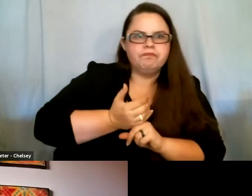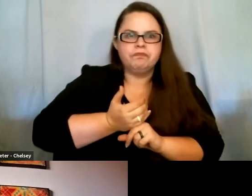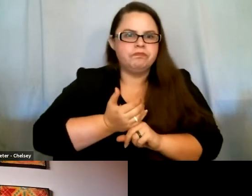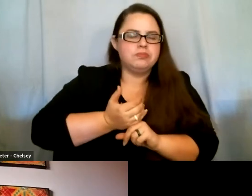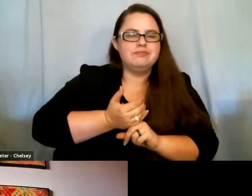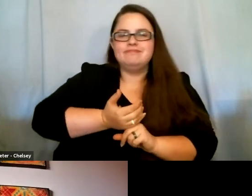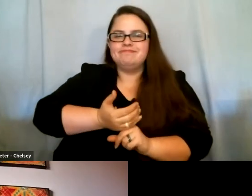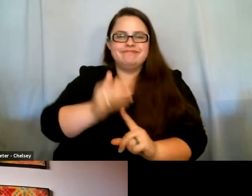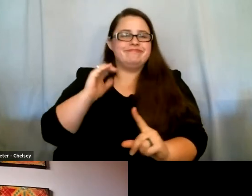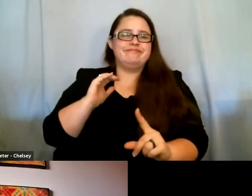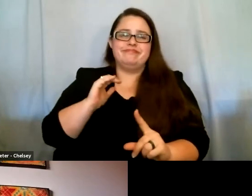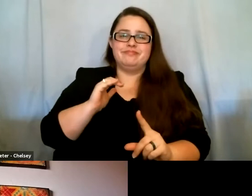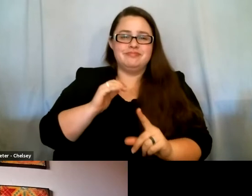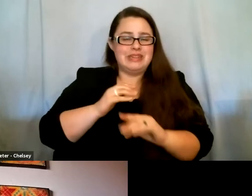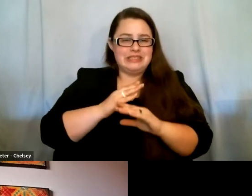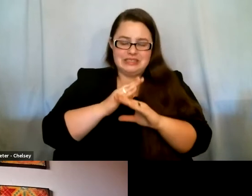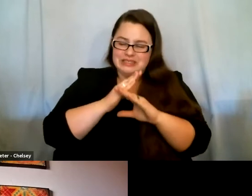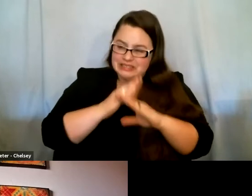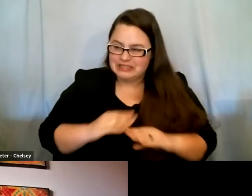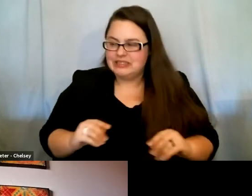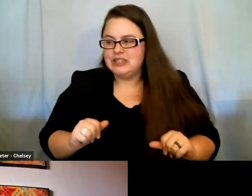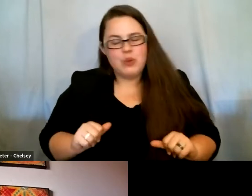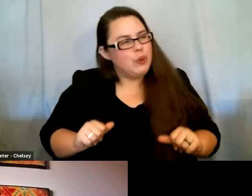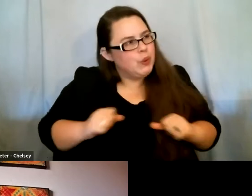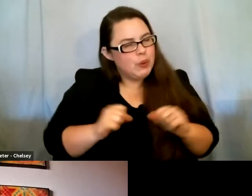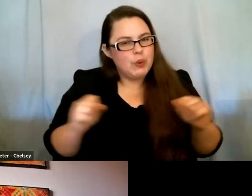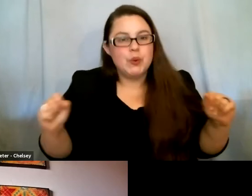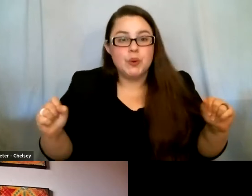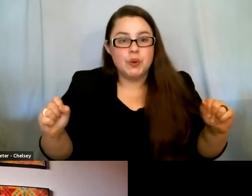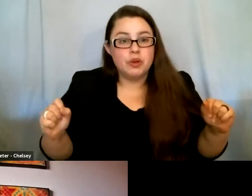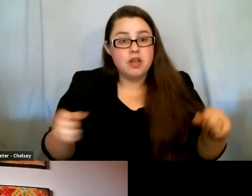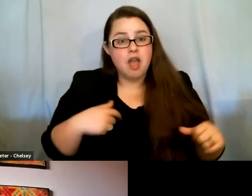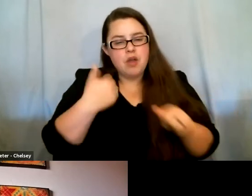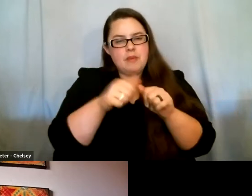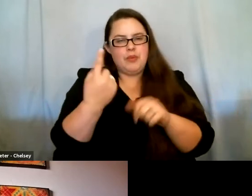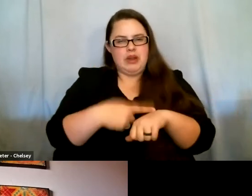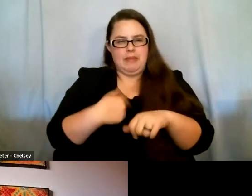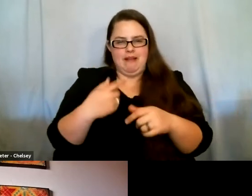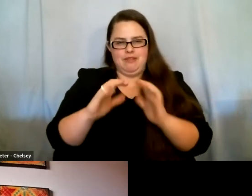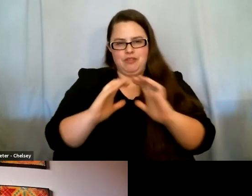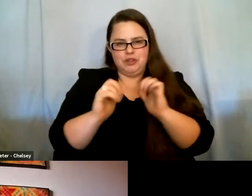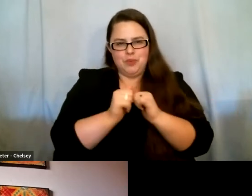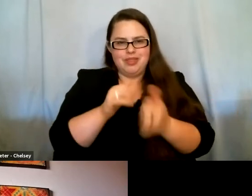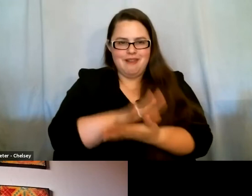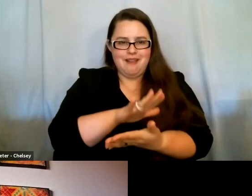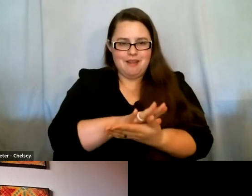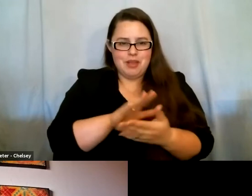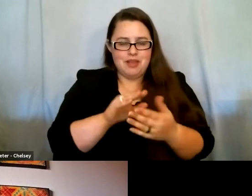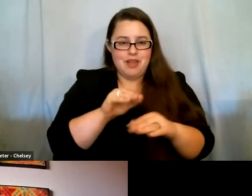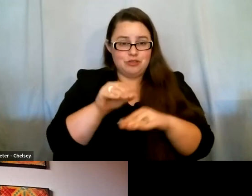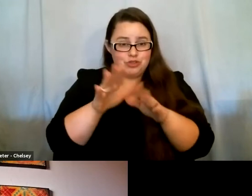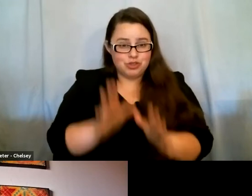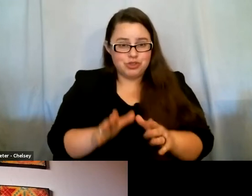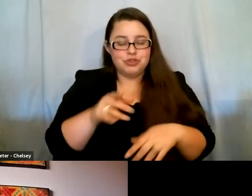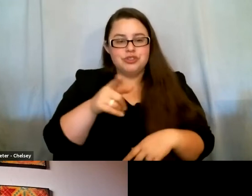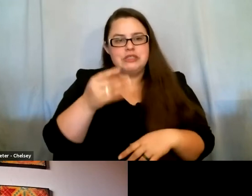important for me to do that, right? I remember one time I had a conversation with an academic counselor, and she said something that had I